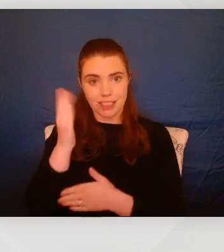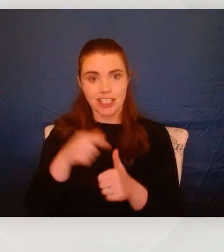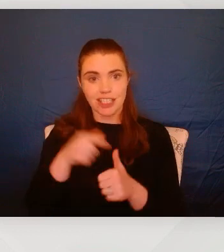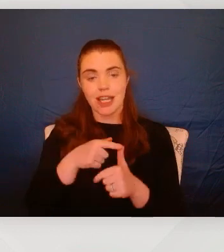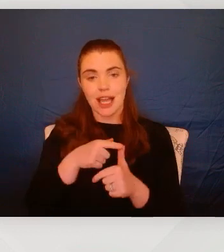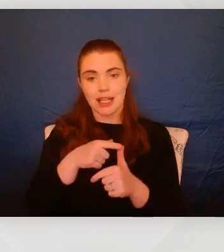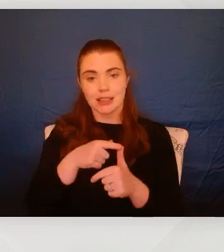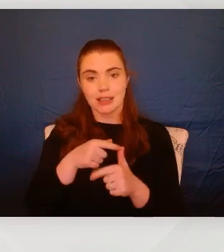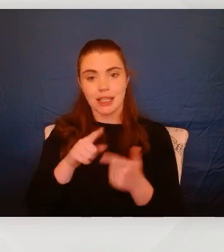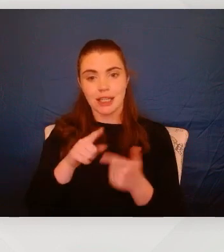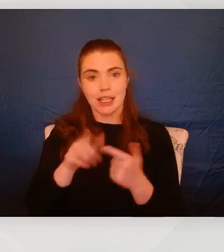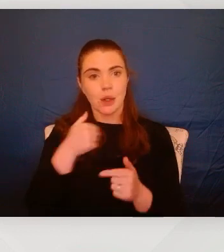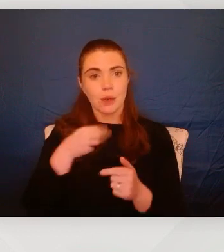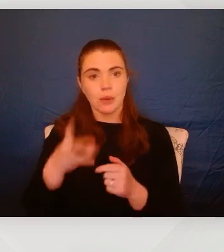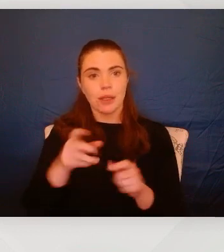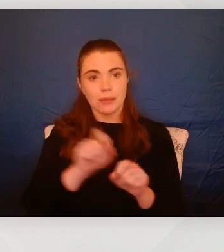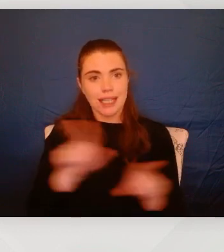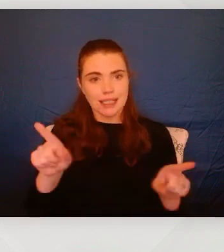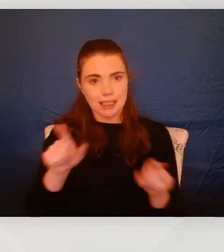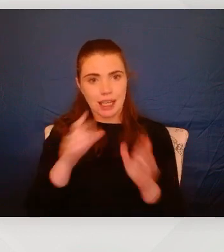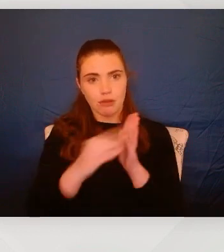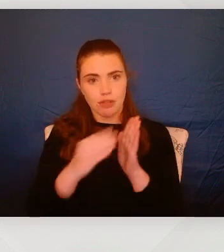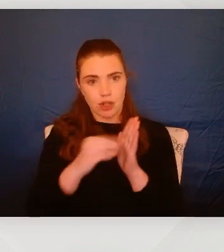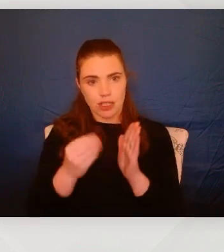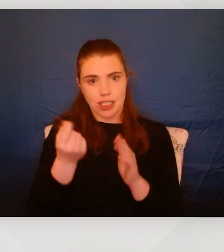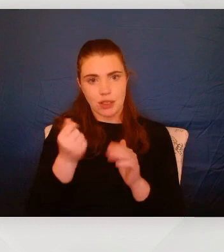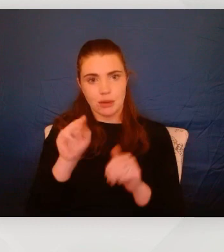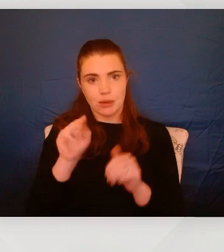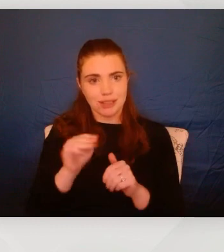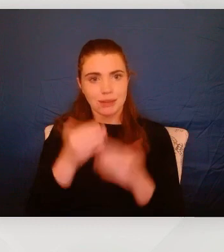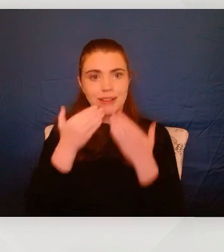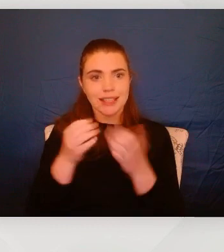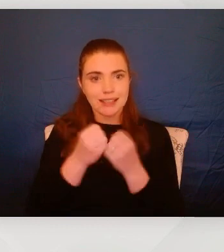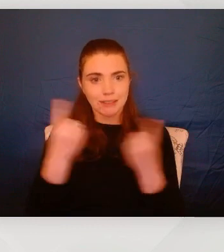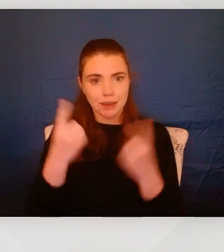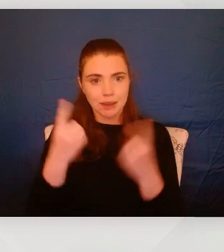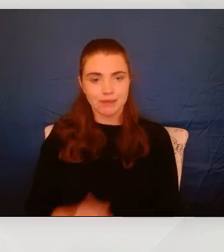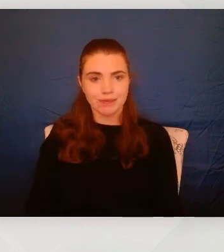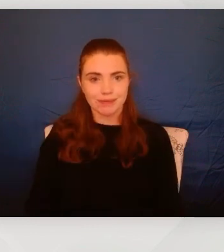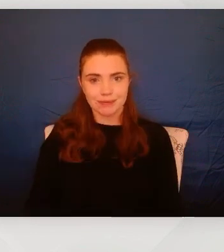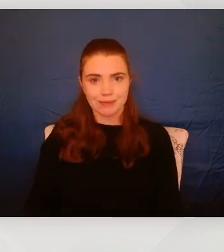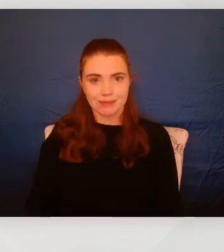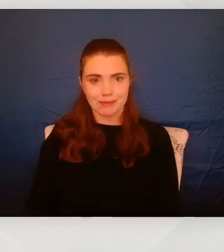will be circulating the recording as soon as we can. Thanks, everybody. Thanks. Thanks.